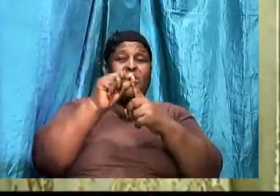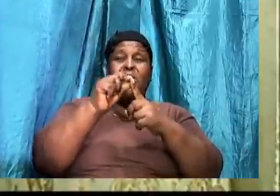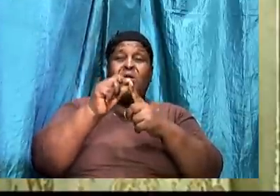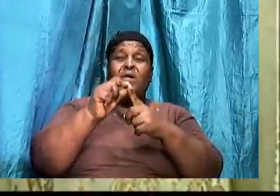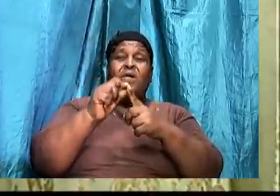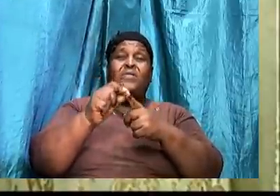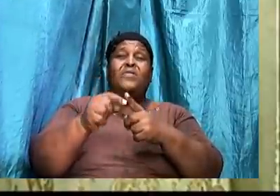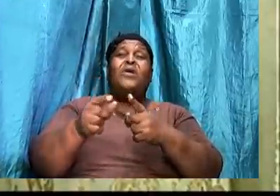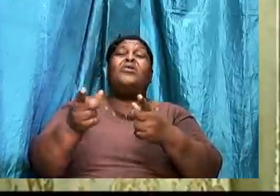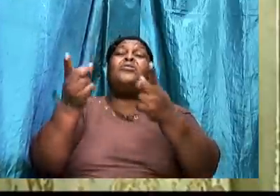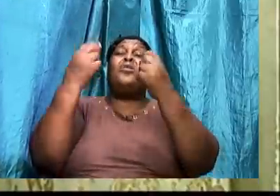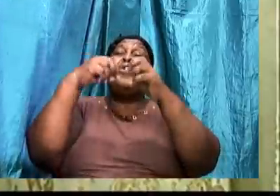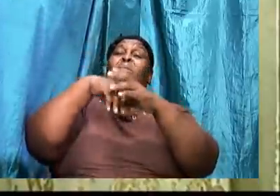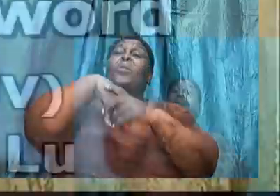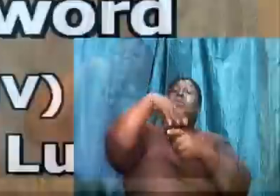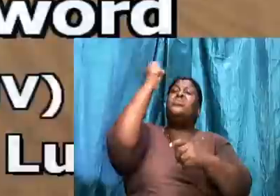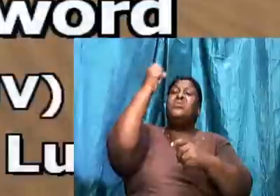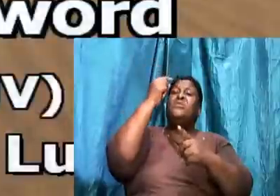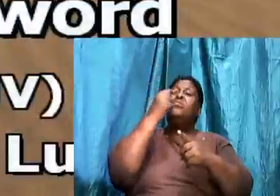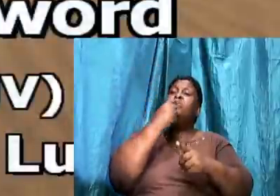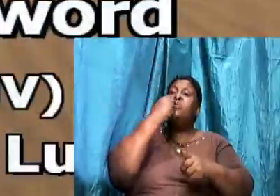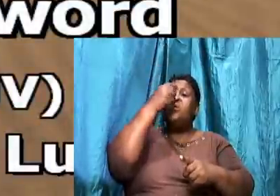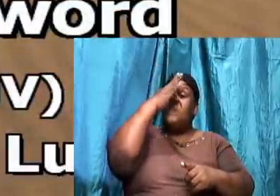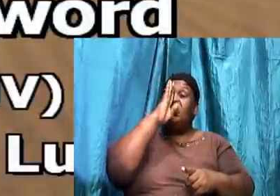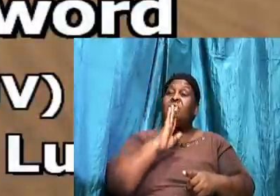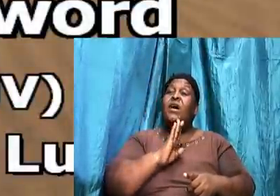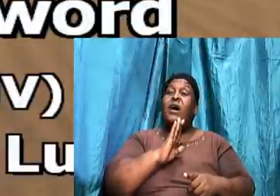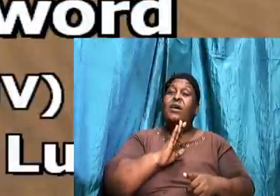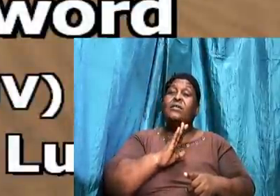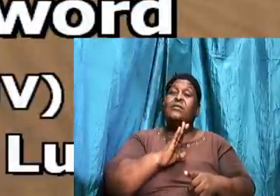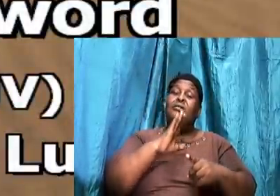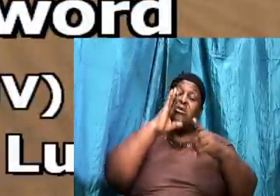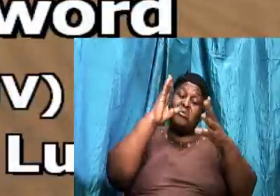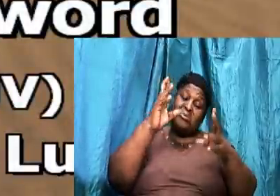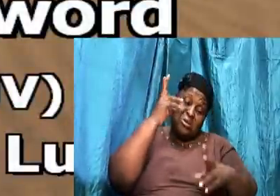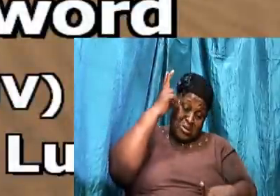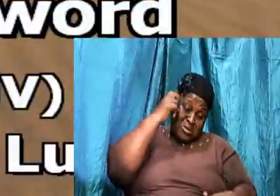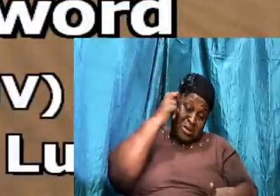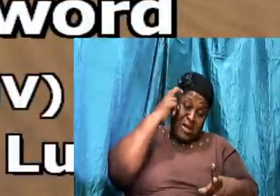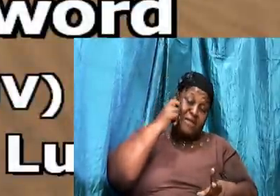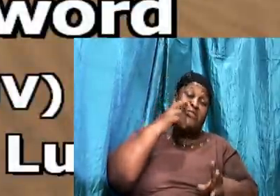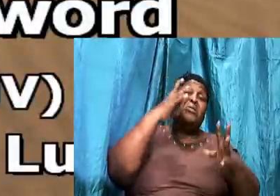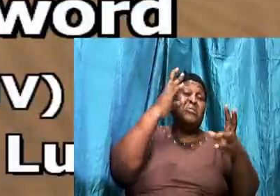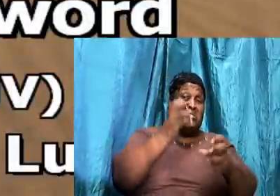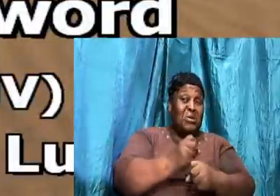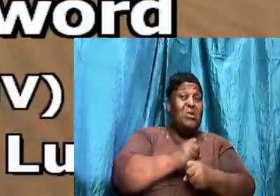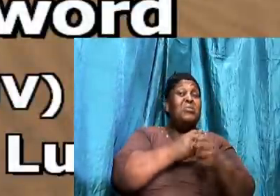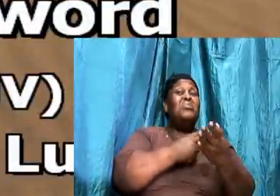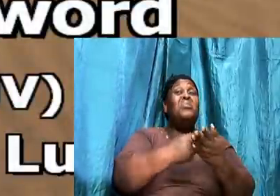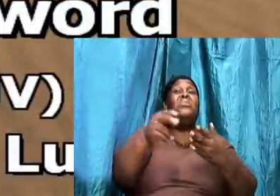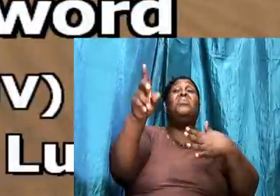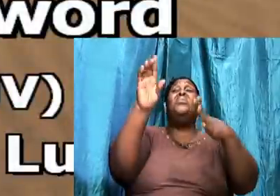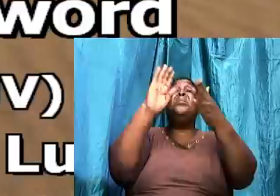Out of the mouth of God. Then the devil taketh him up into the holy city.